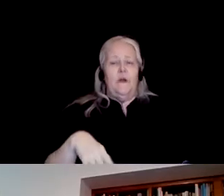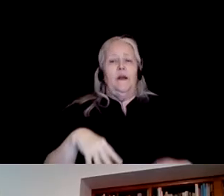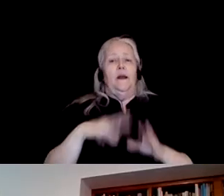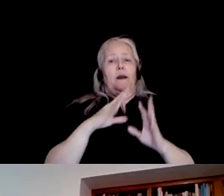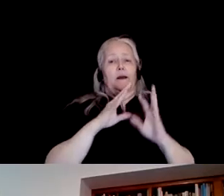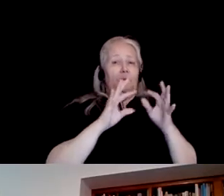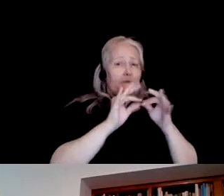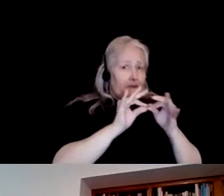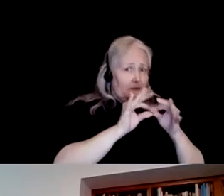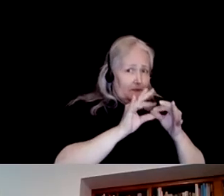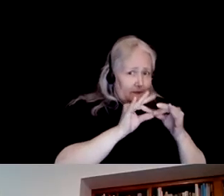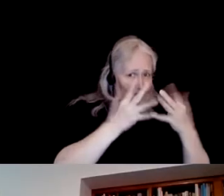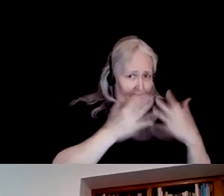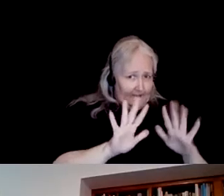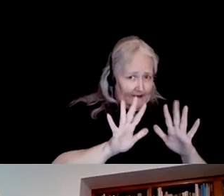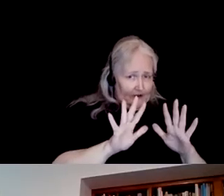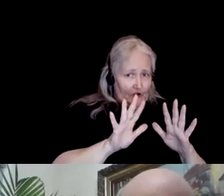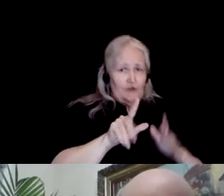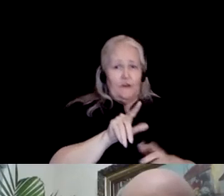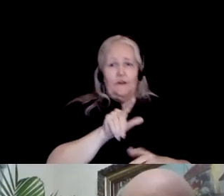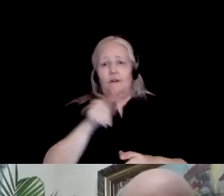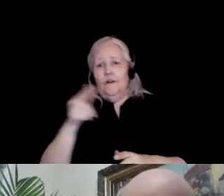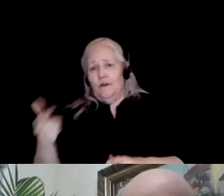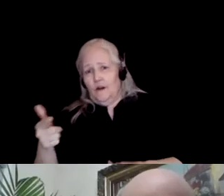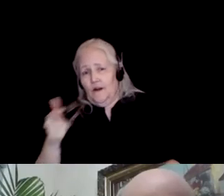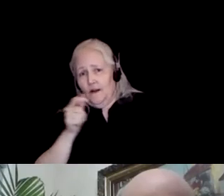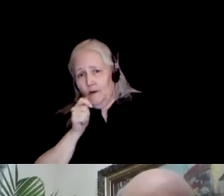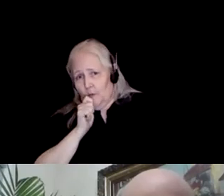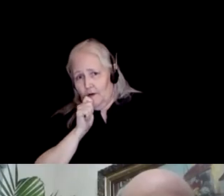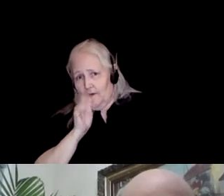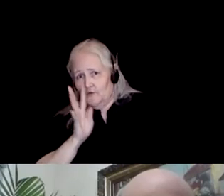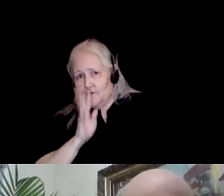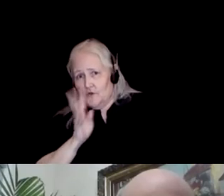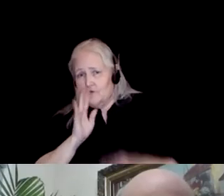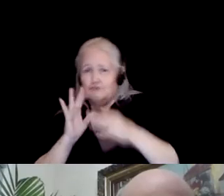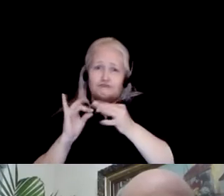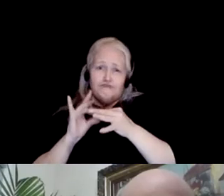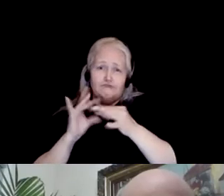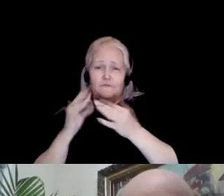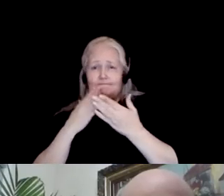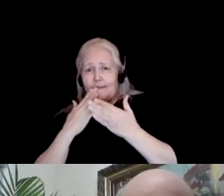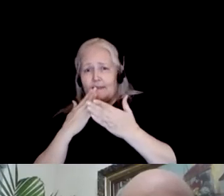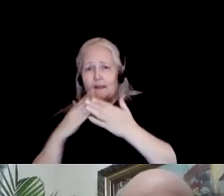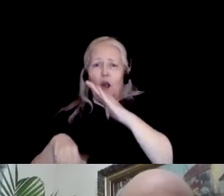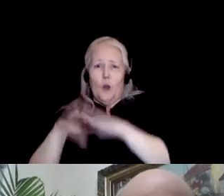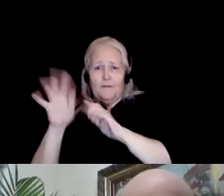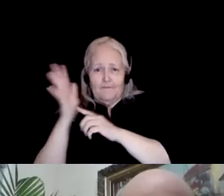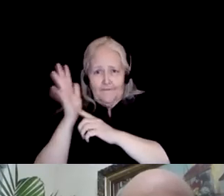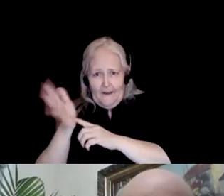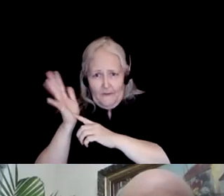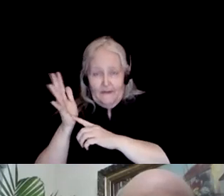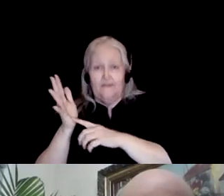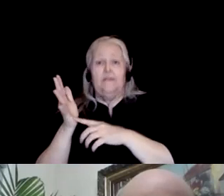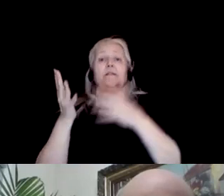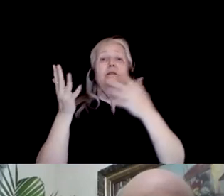you can turn your microphone on and have an acceptance speech of up to five minutes. After each award